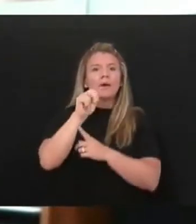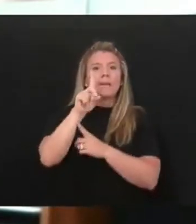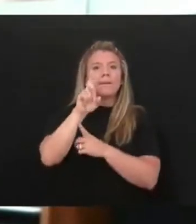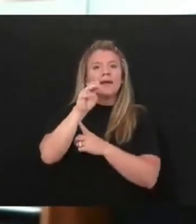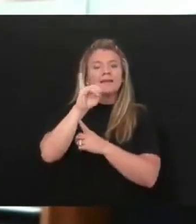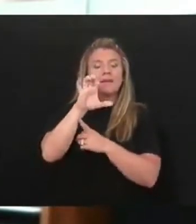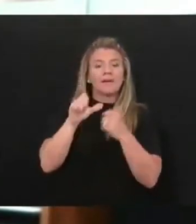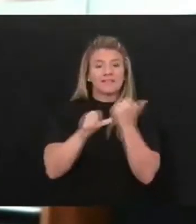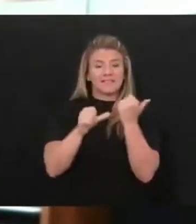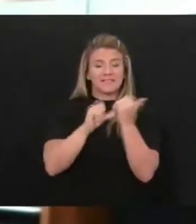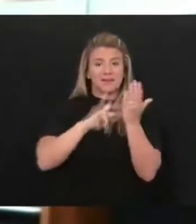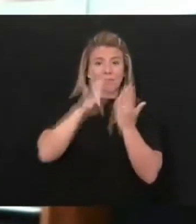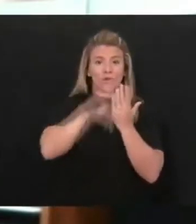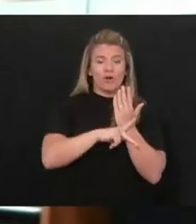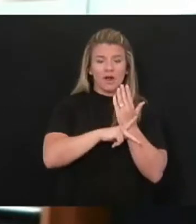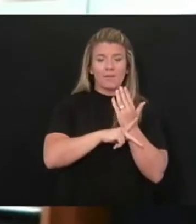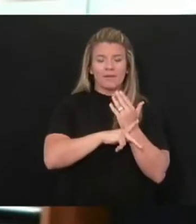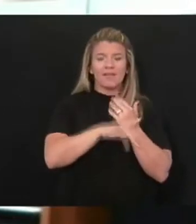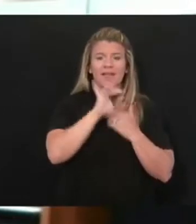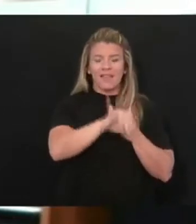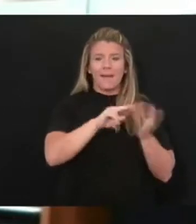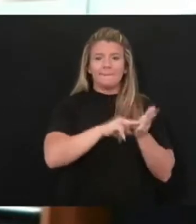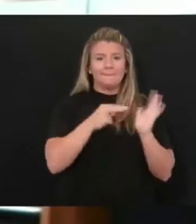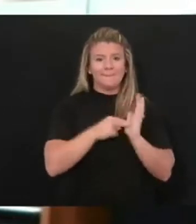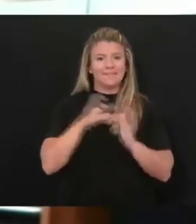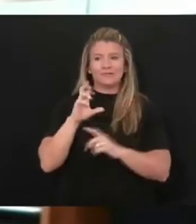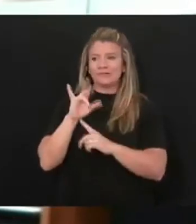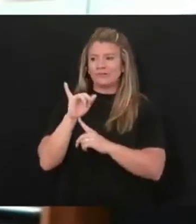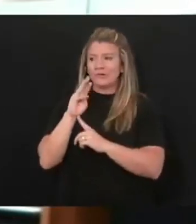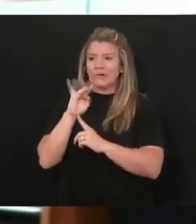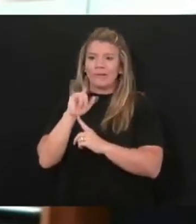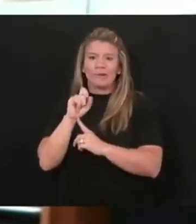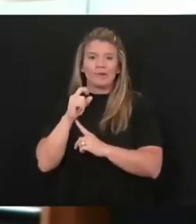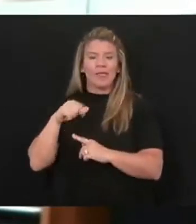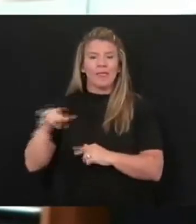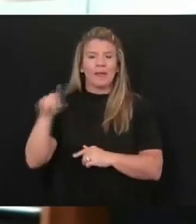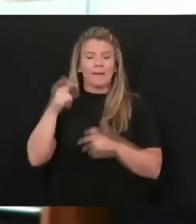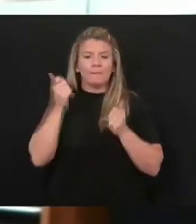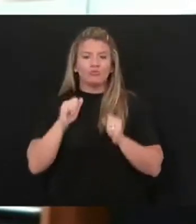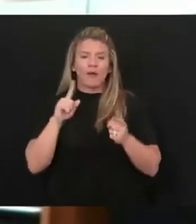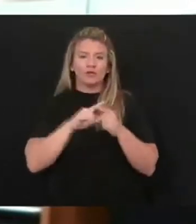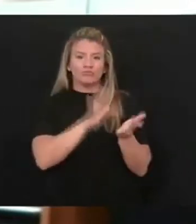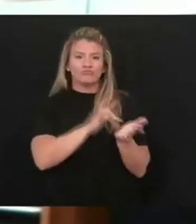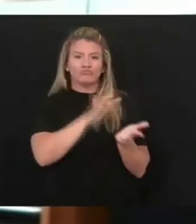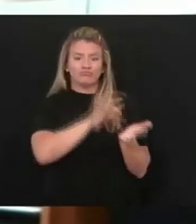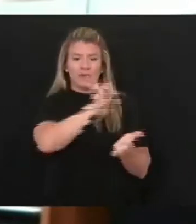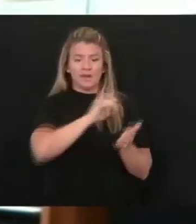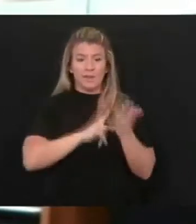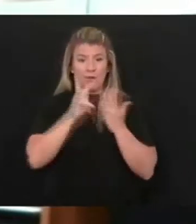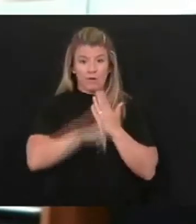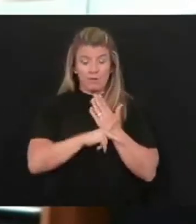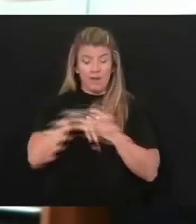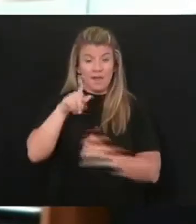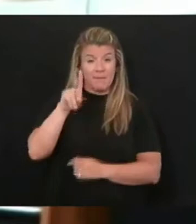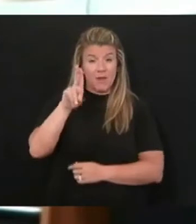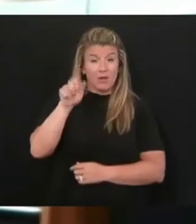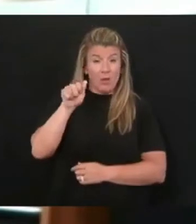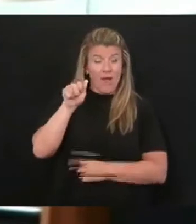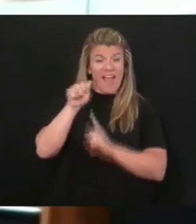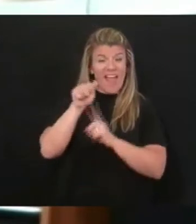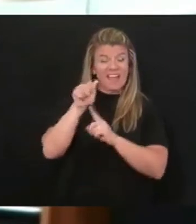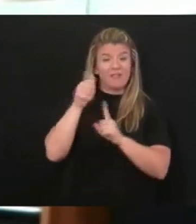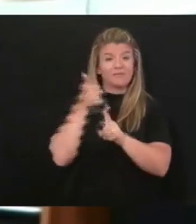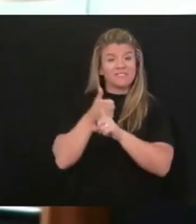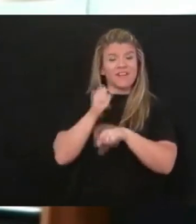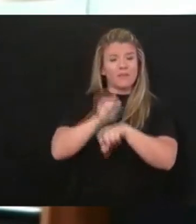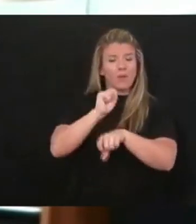program from organized criminals and for folks who are just trying to gain the program. PUA benefits are intended for self-employed workers